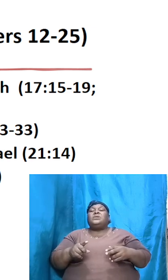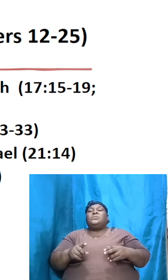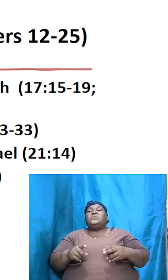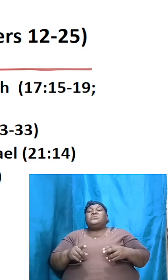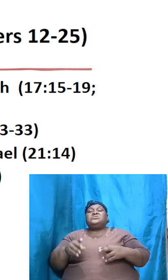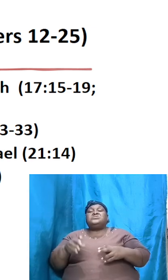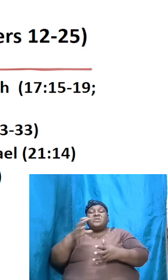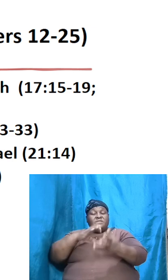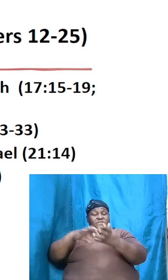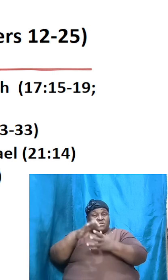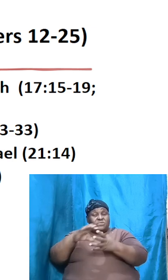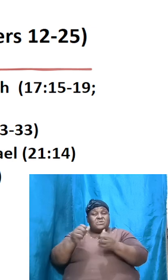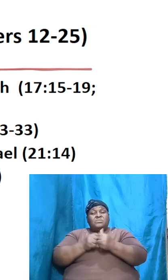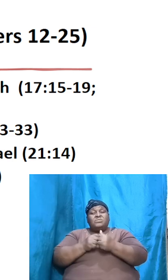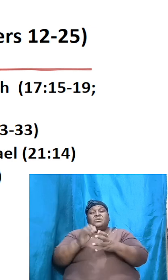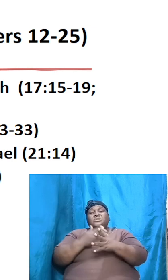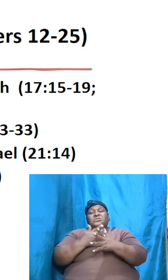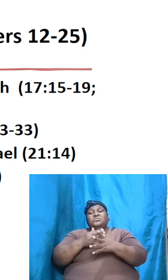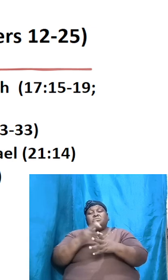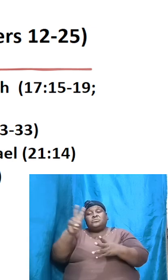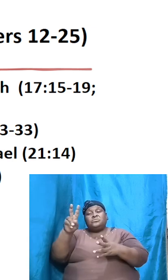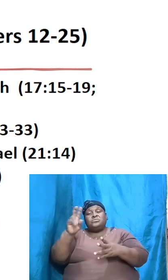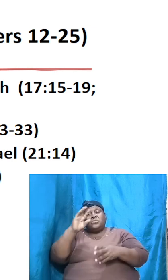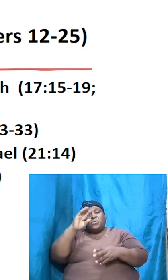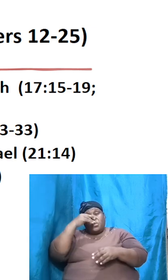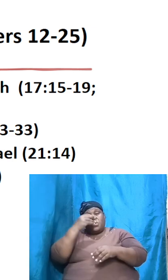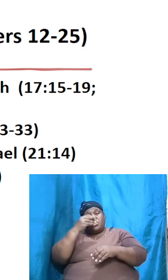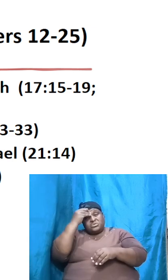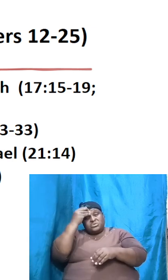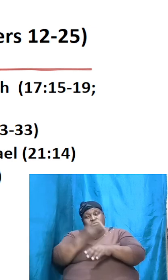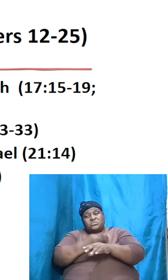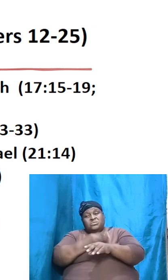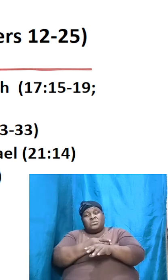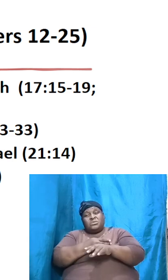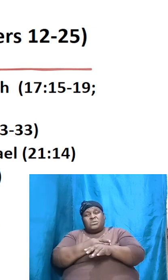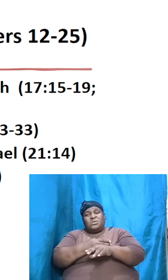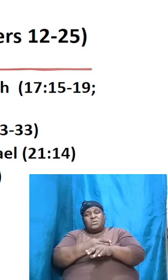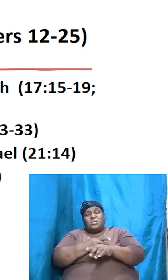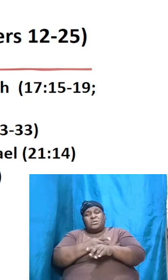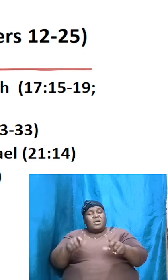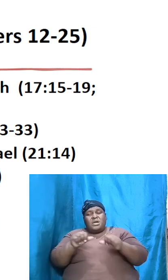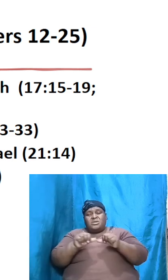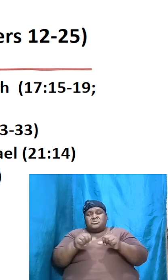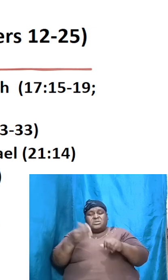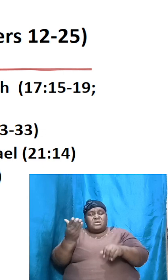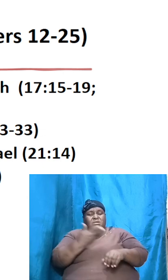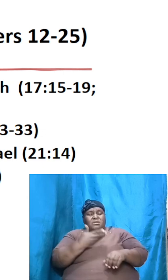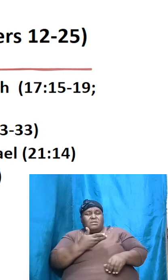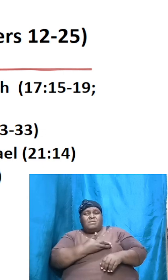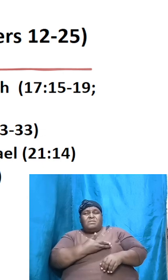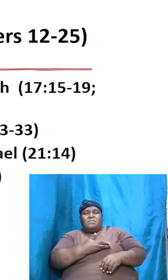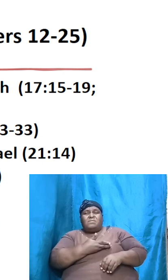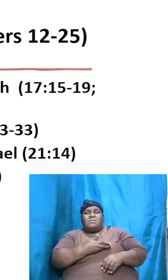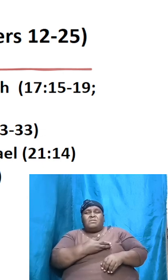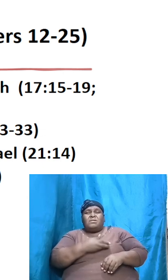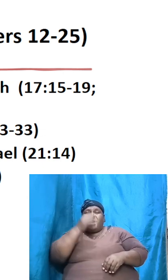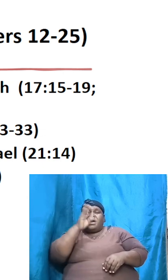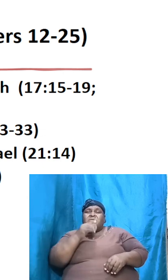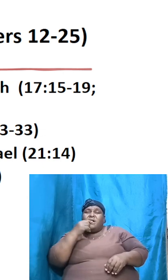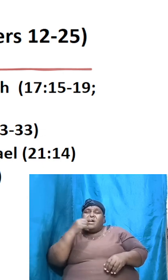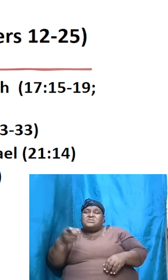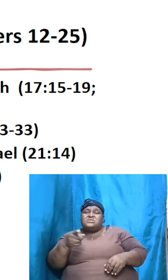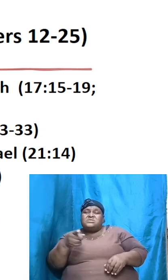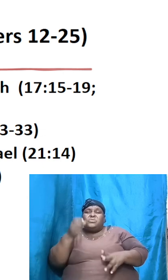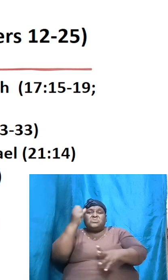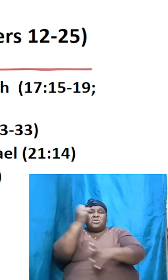can't stay here he will not have any inheritance with my son and guess what God spoke to Abraham